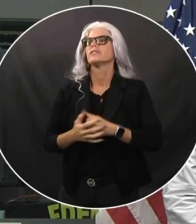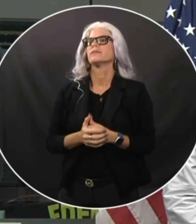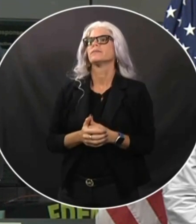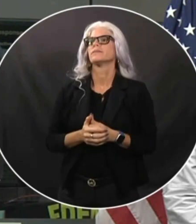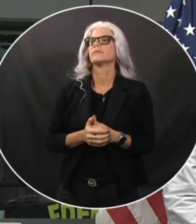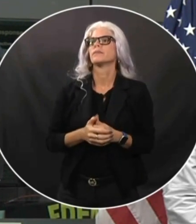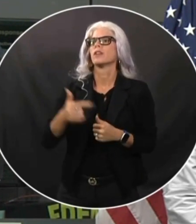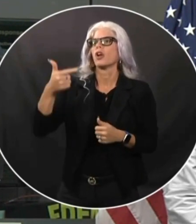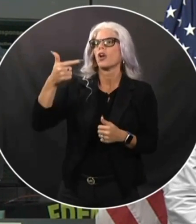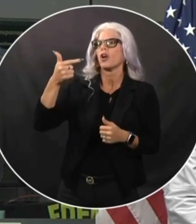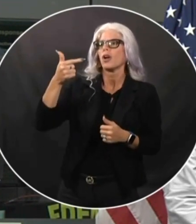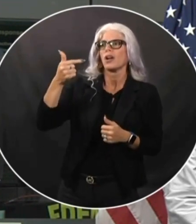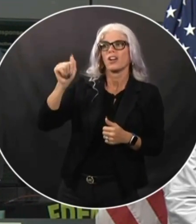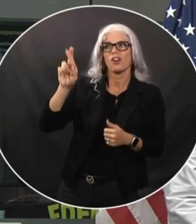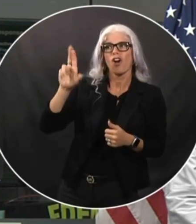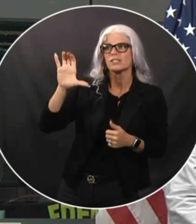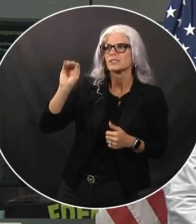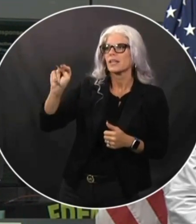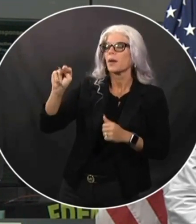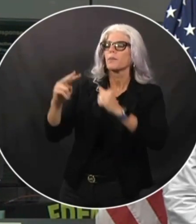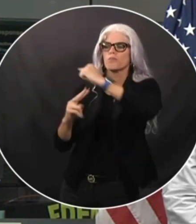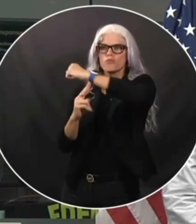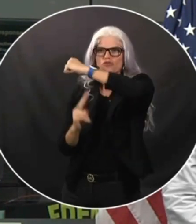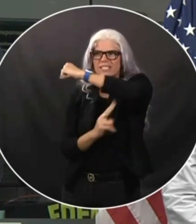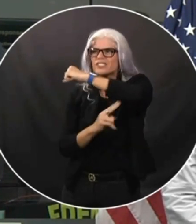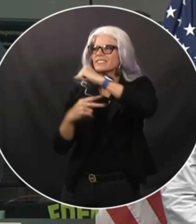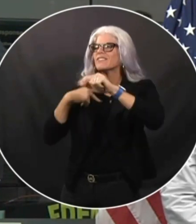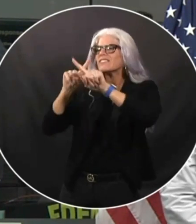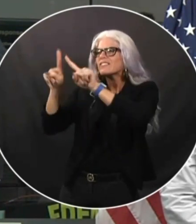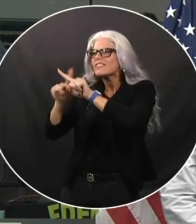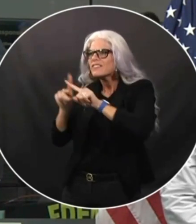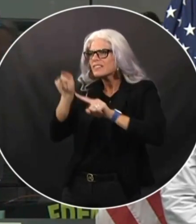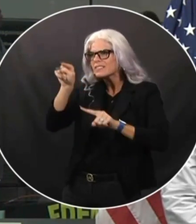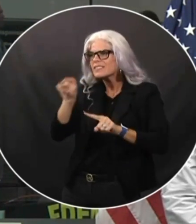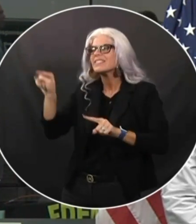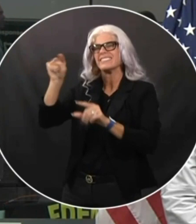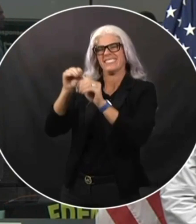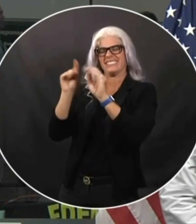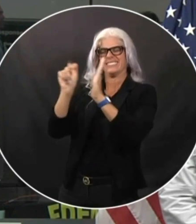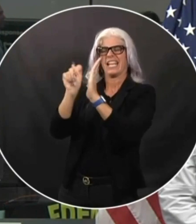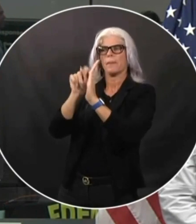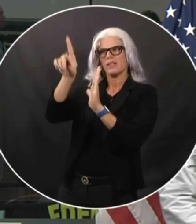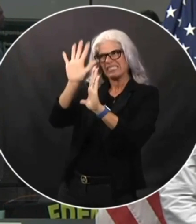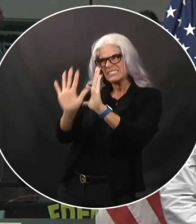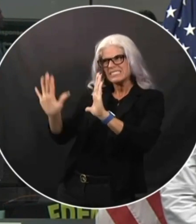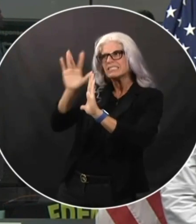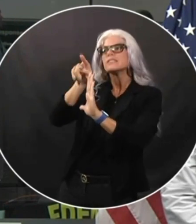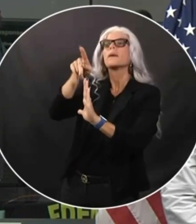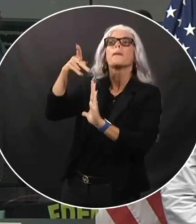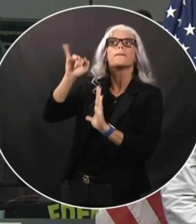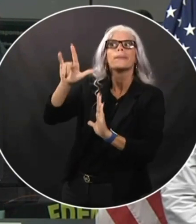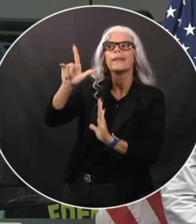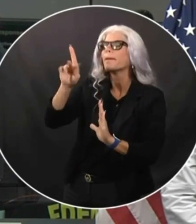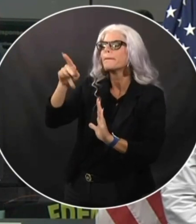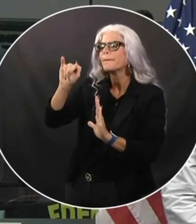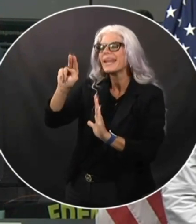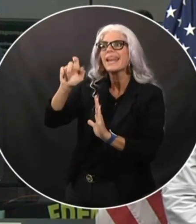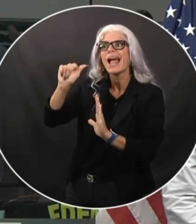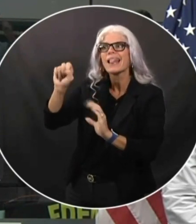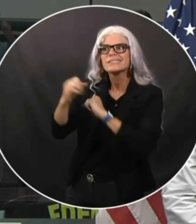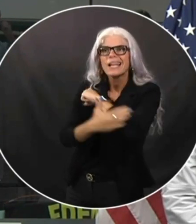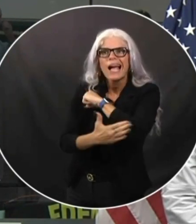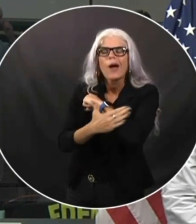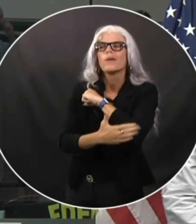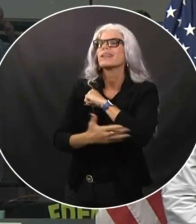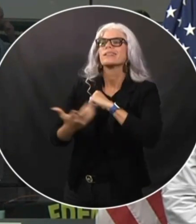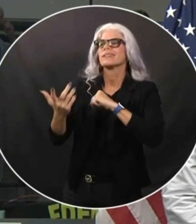Bridge and Santa Rosa. And of course, all the Tampa Bay area, Pinellas Byway, Sunshine Skyway, Selman Expressway,